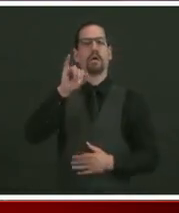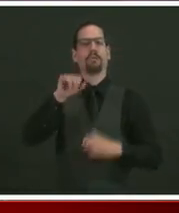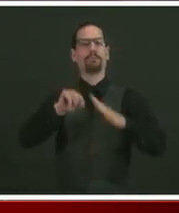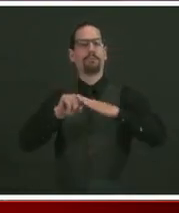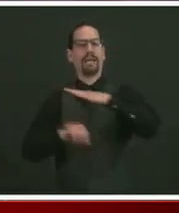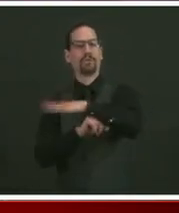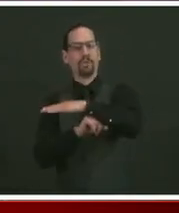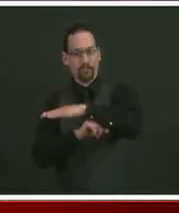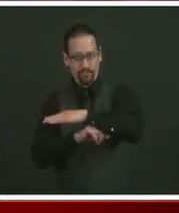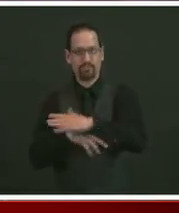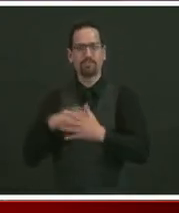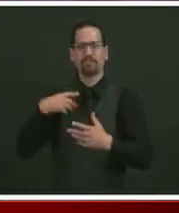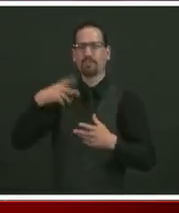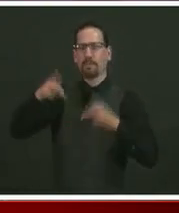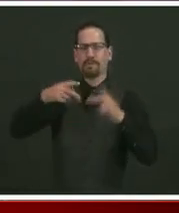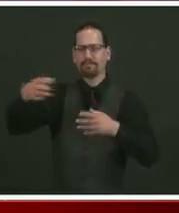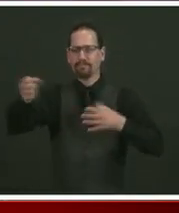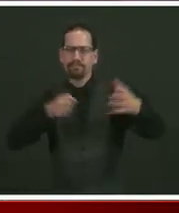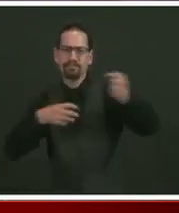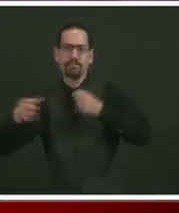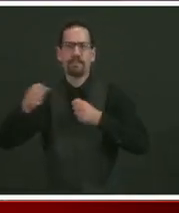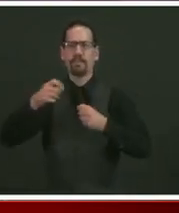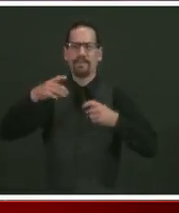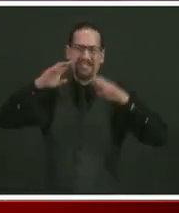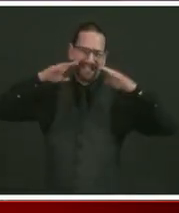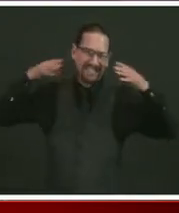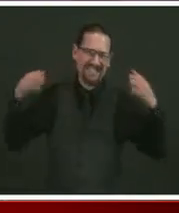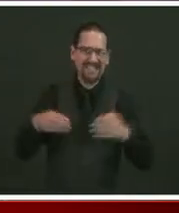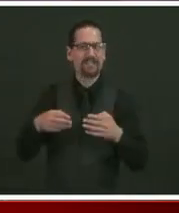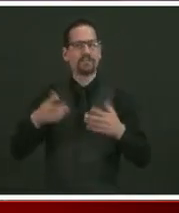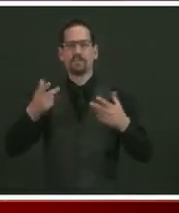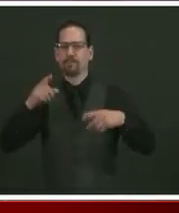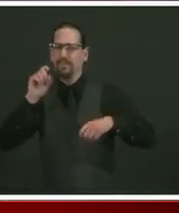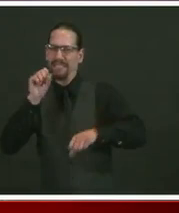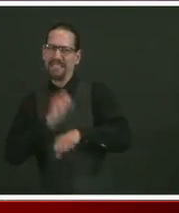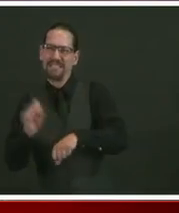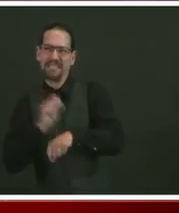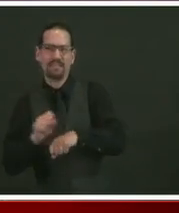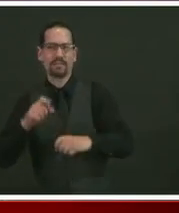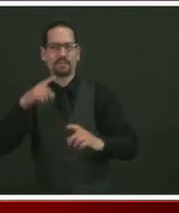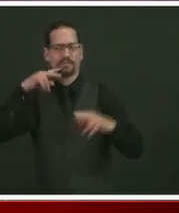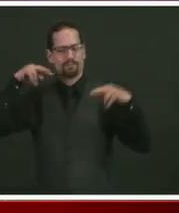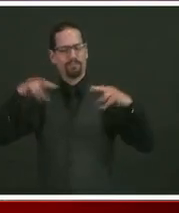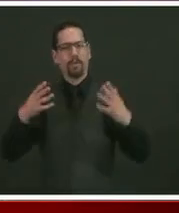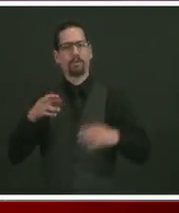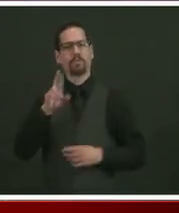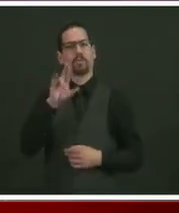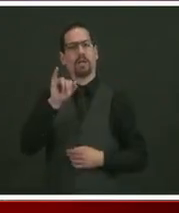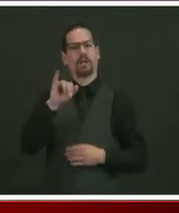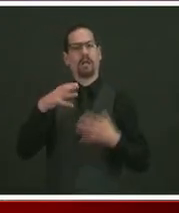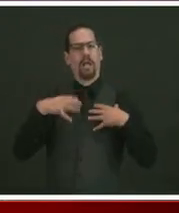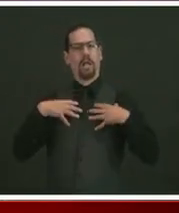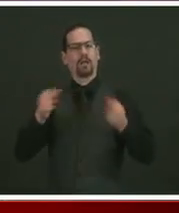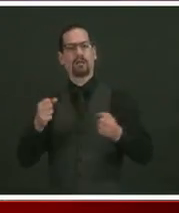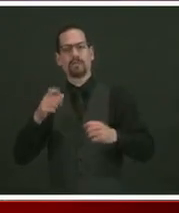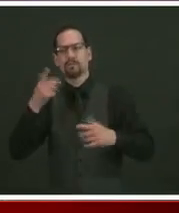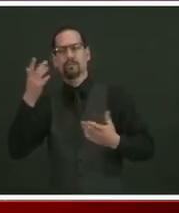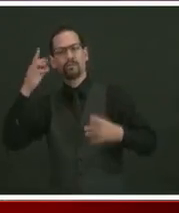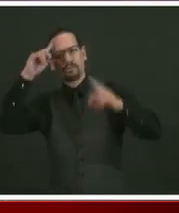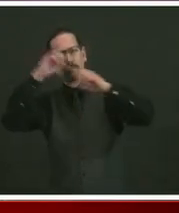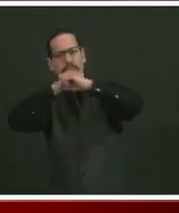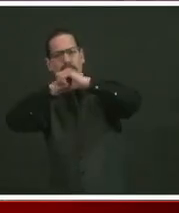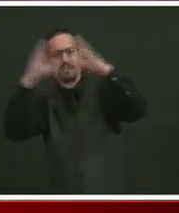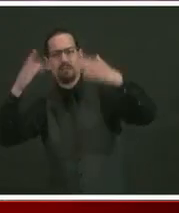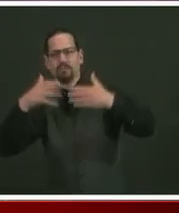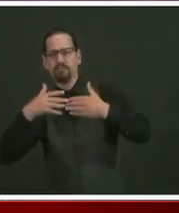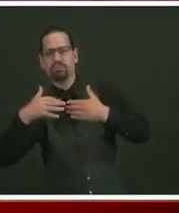double down and think about Rhode Island's health care vision. And later today, I'll be signing an executive